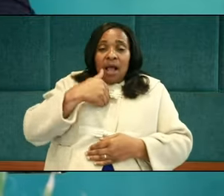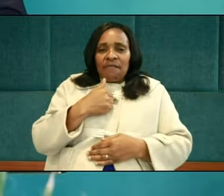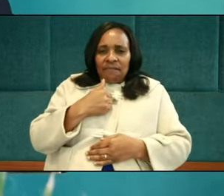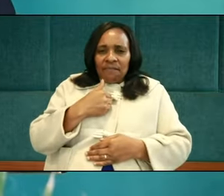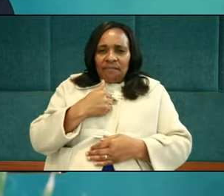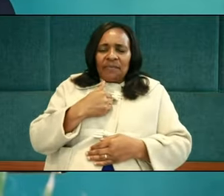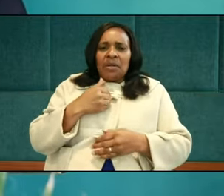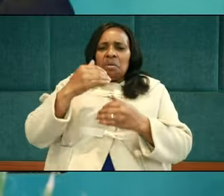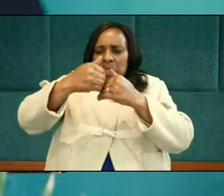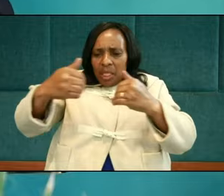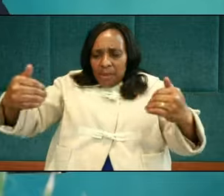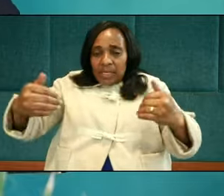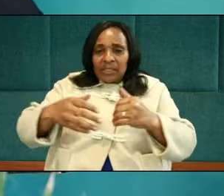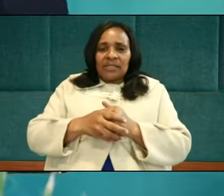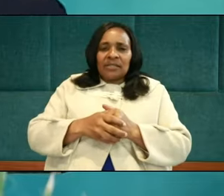marginalized,